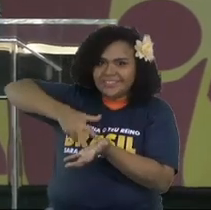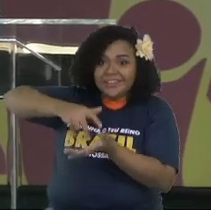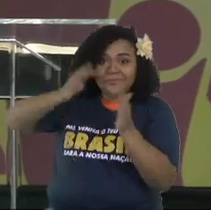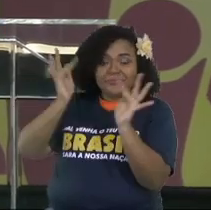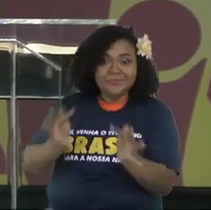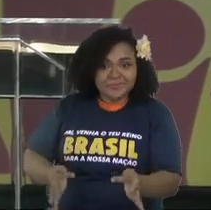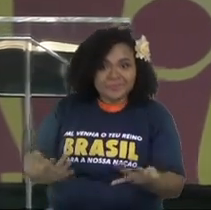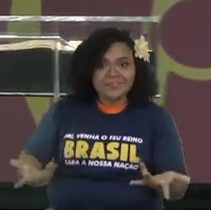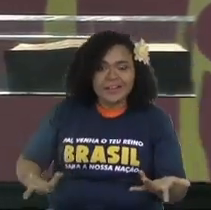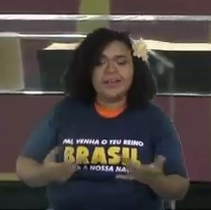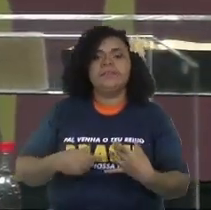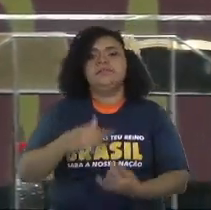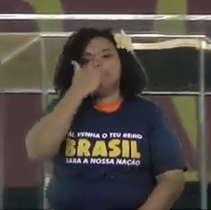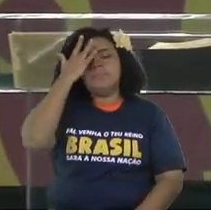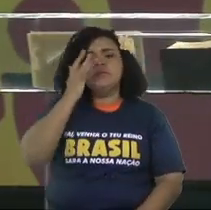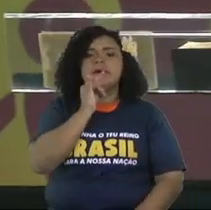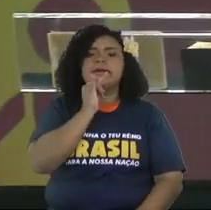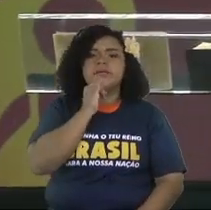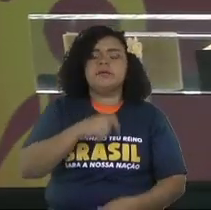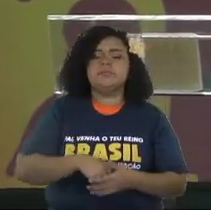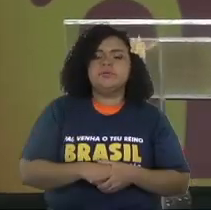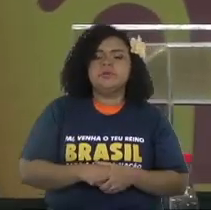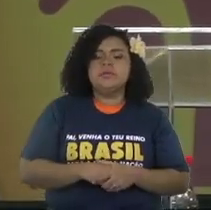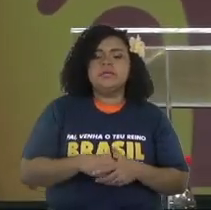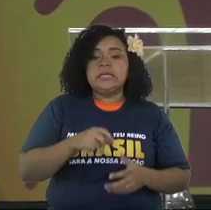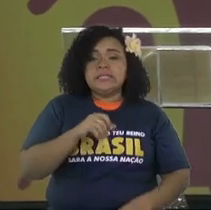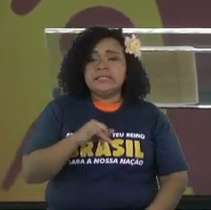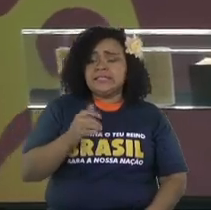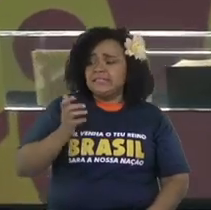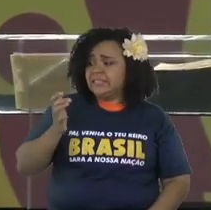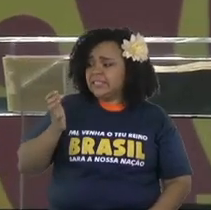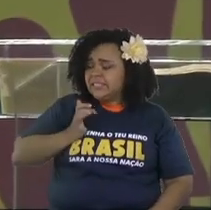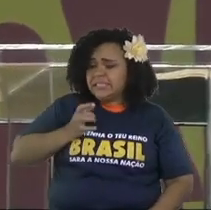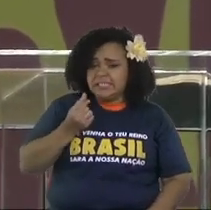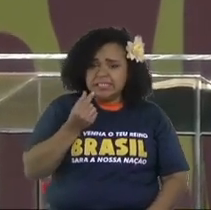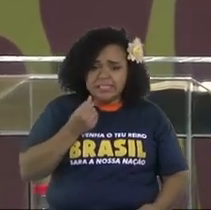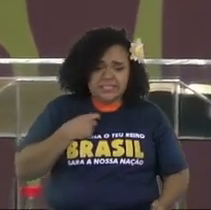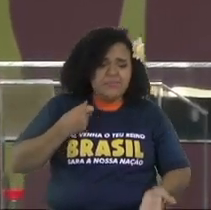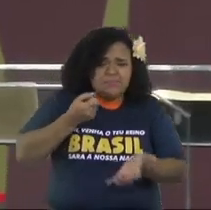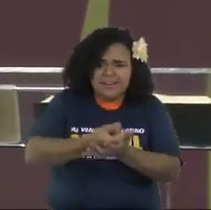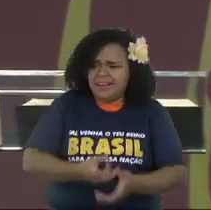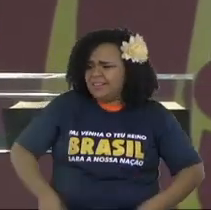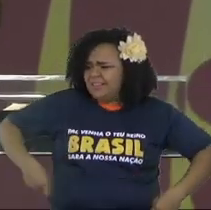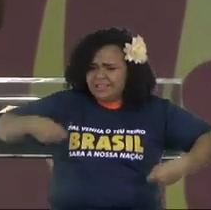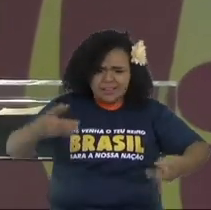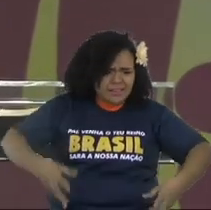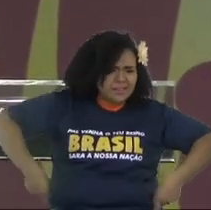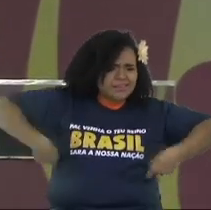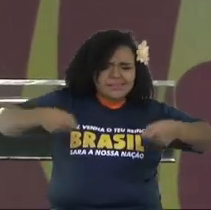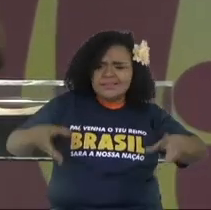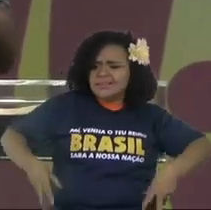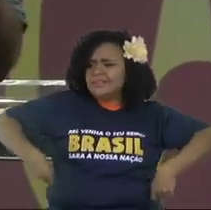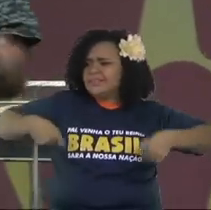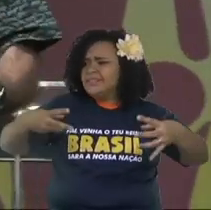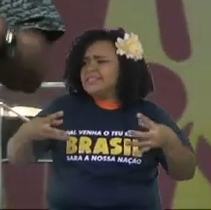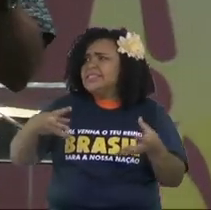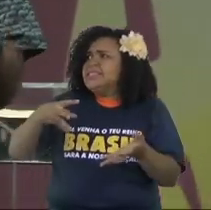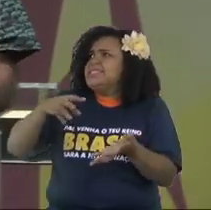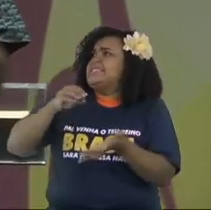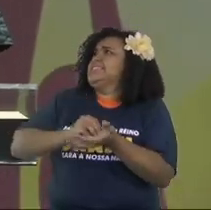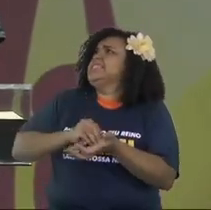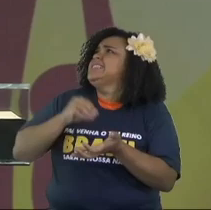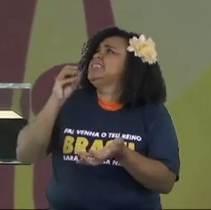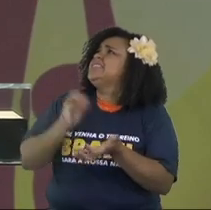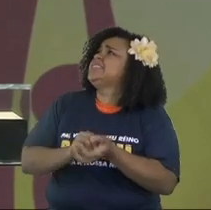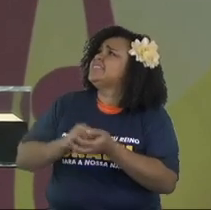satisfied with what you have. There are many really, really rich people. There are many people that if they spend like